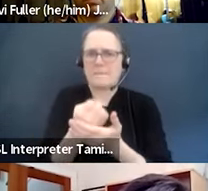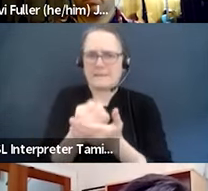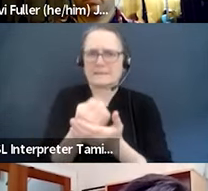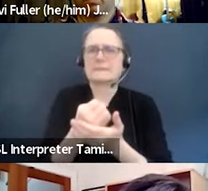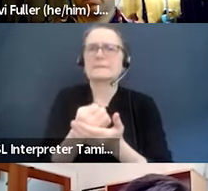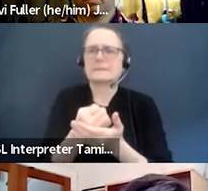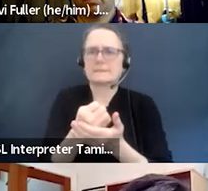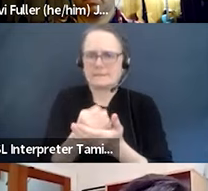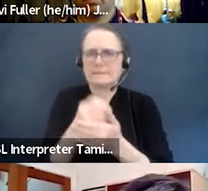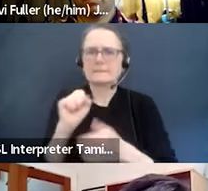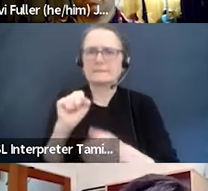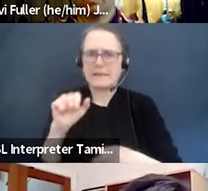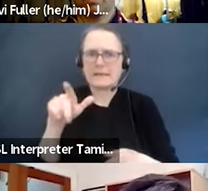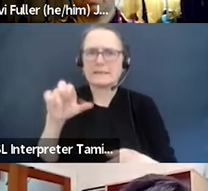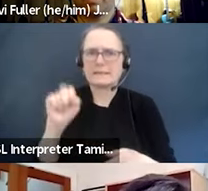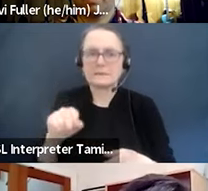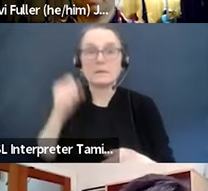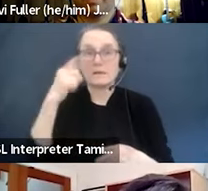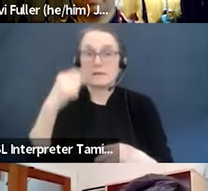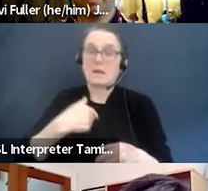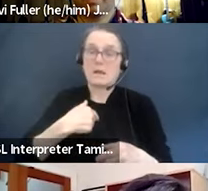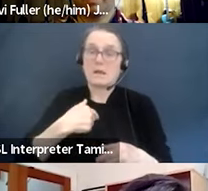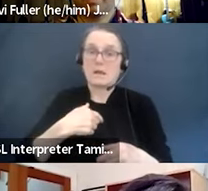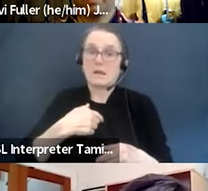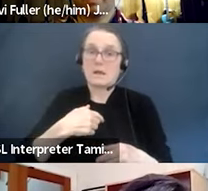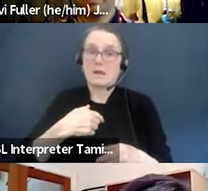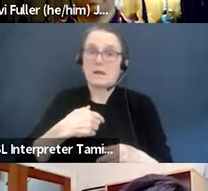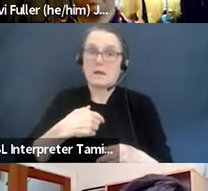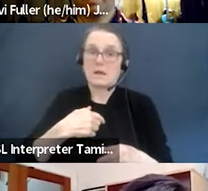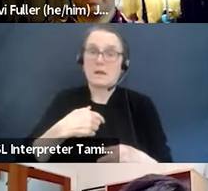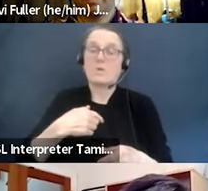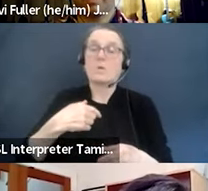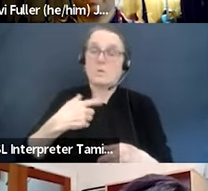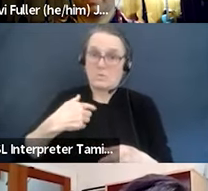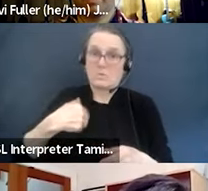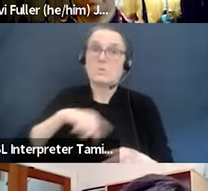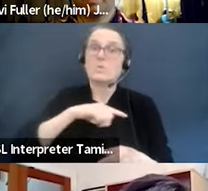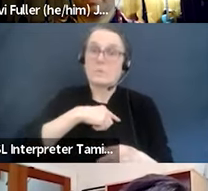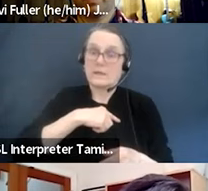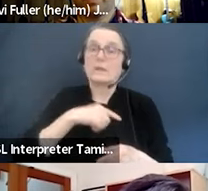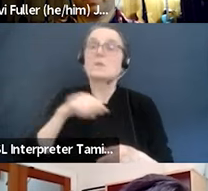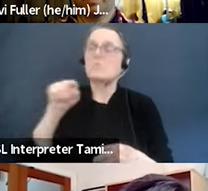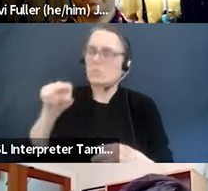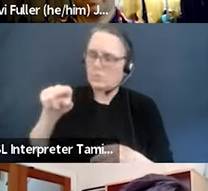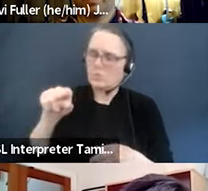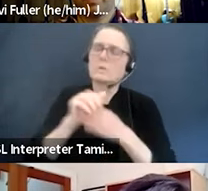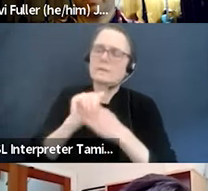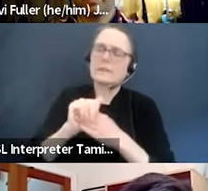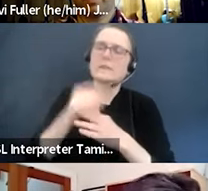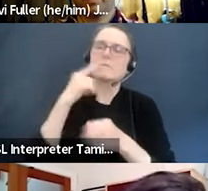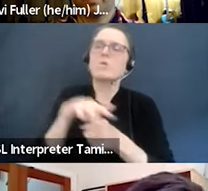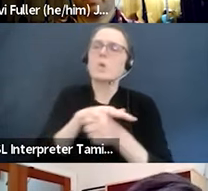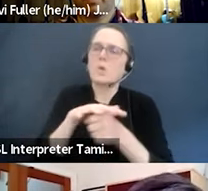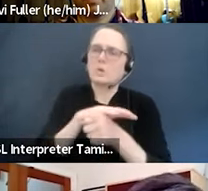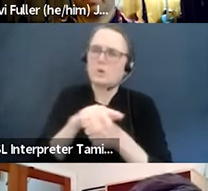at the Fifth of local cultural workers and performing artists in the region, how do you foresee this work unfolding?